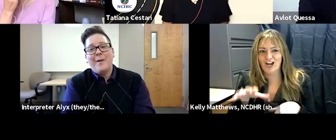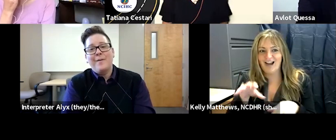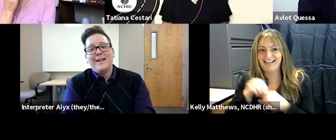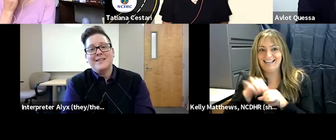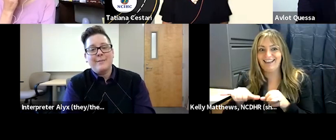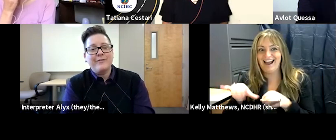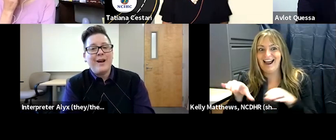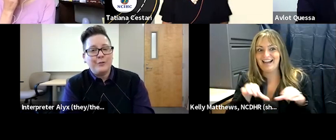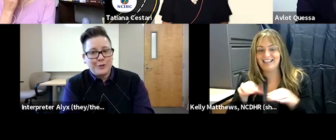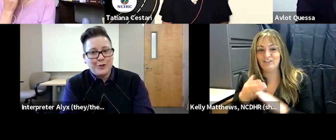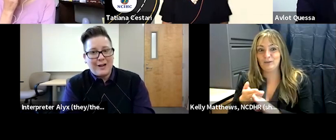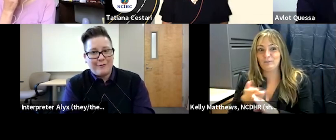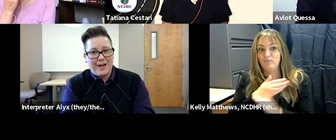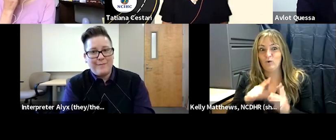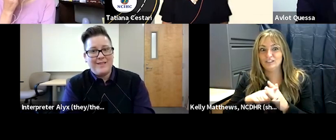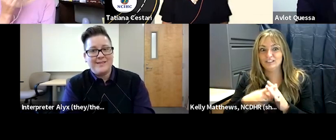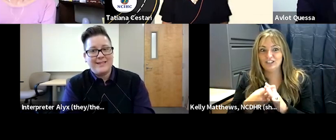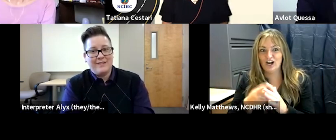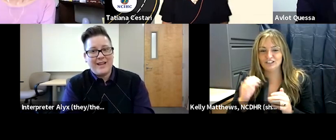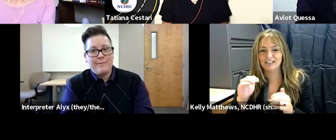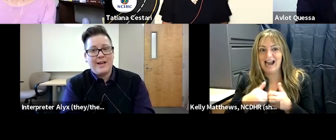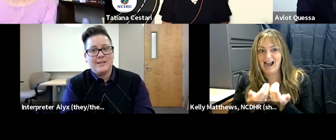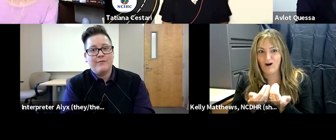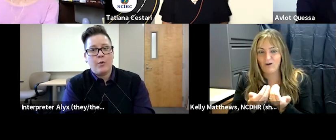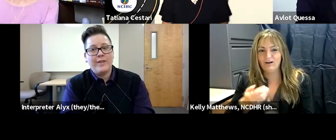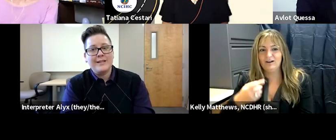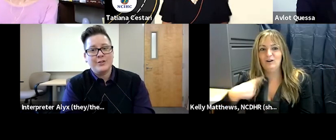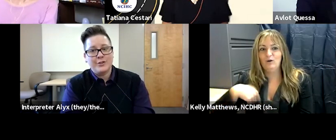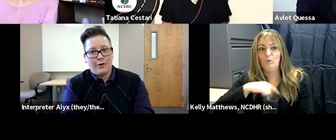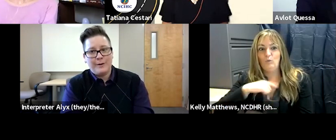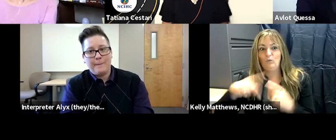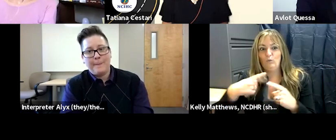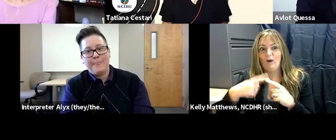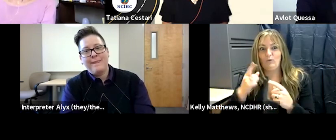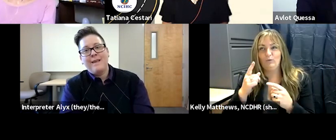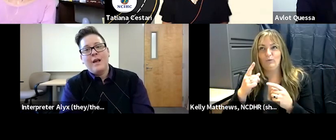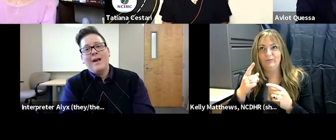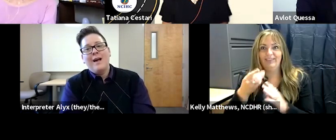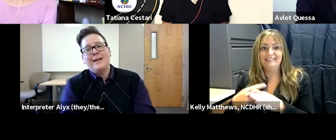um it's a little bit of a culture shock for them in this activity because before they start